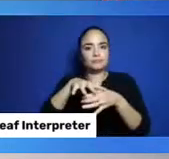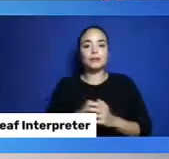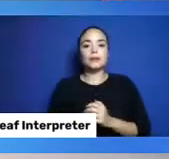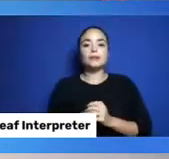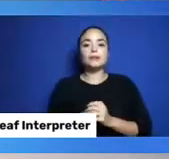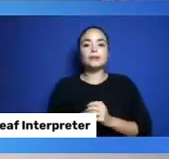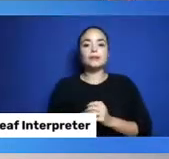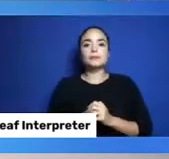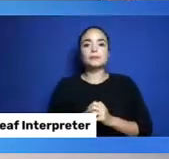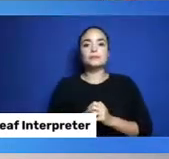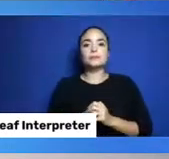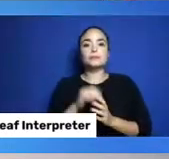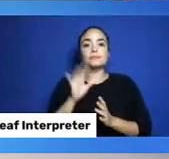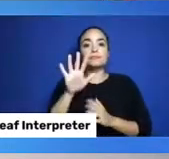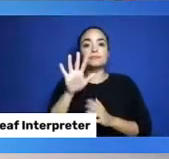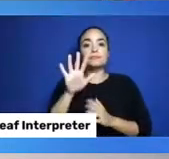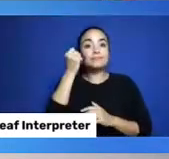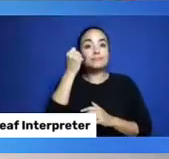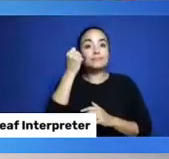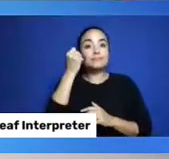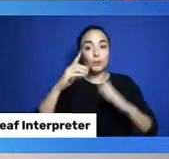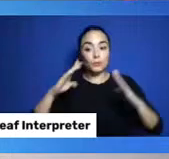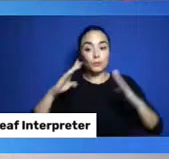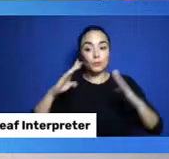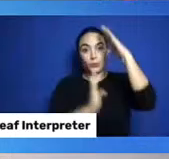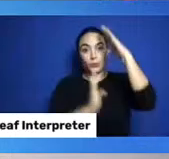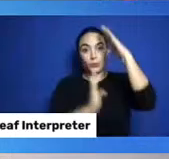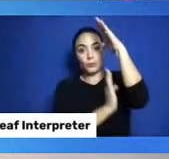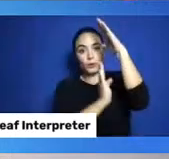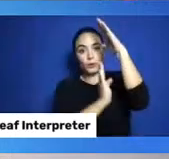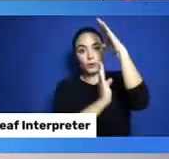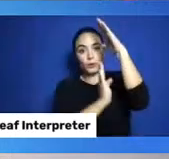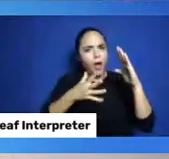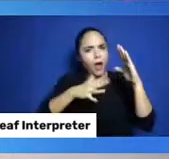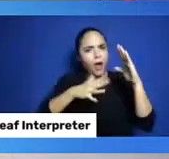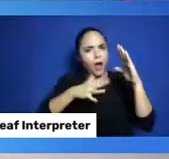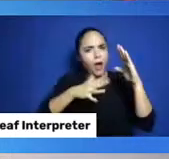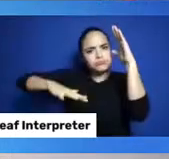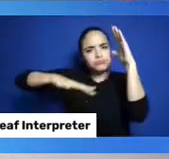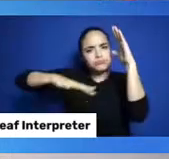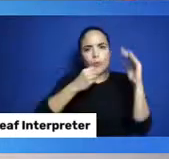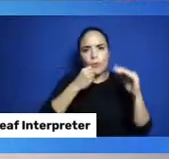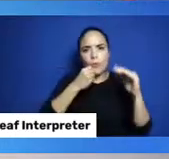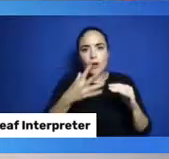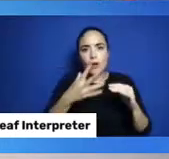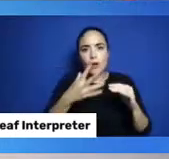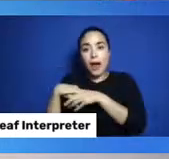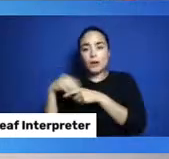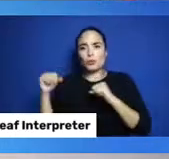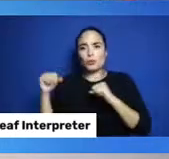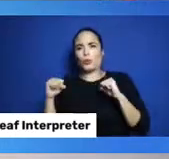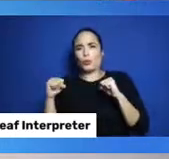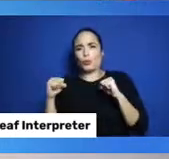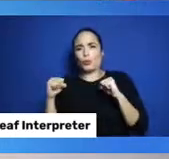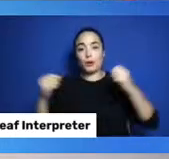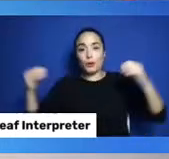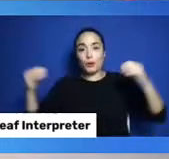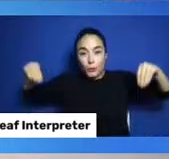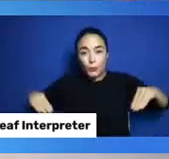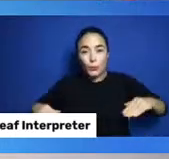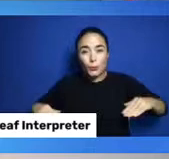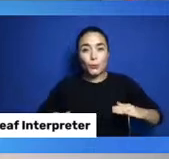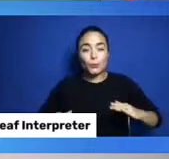warm. So, as air, this cold air outside comes inside, it warms up.